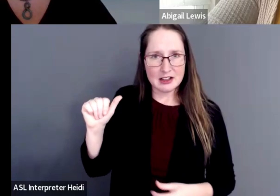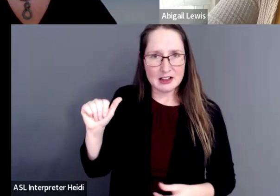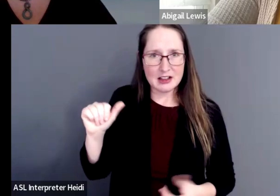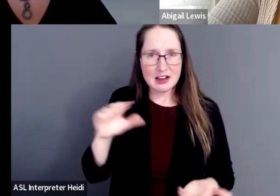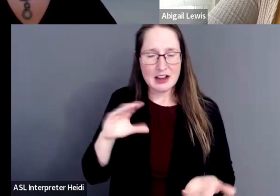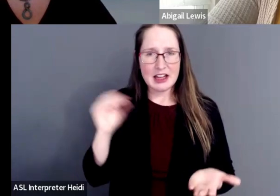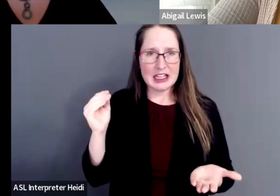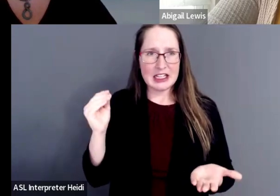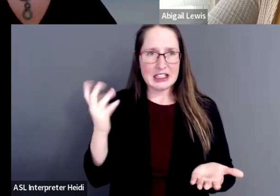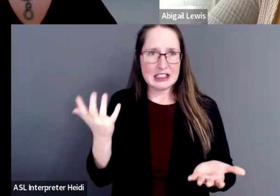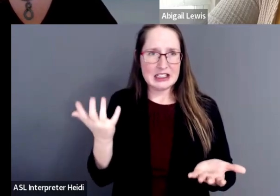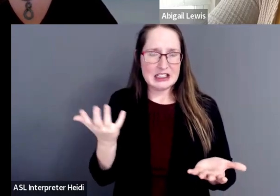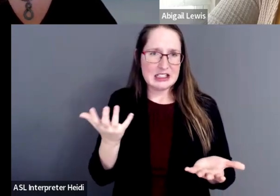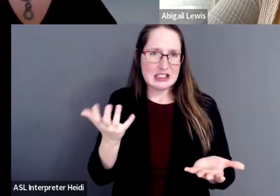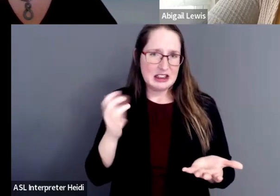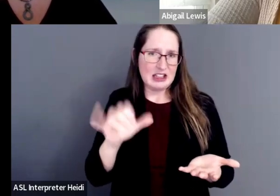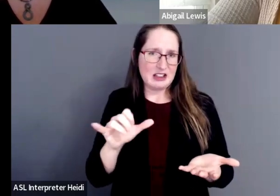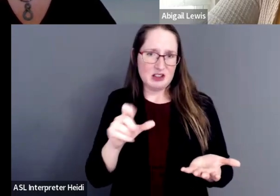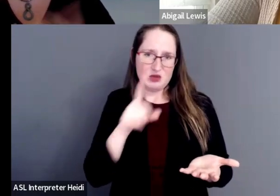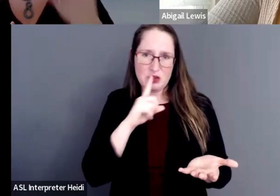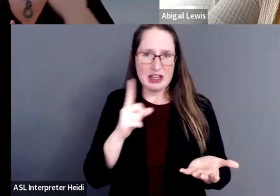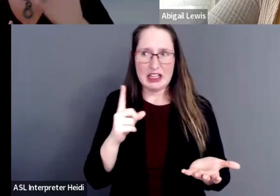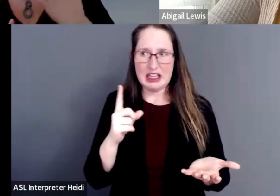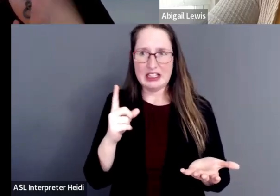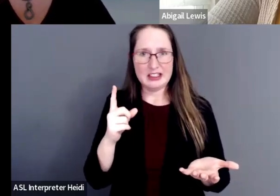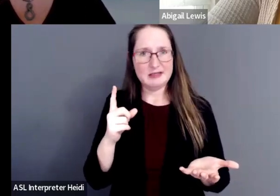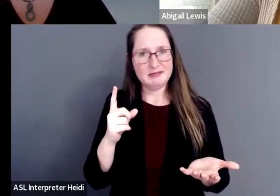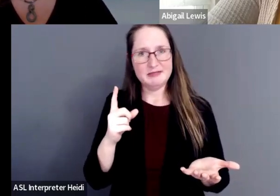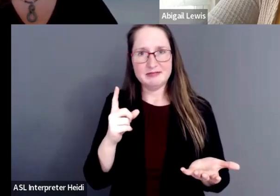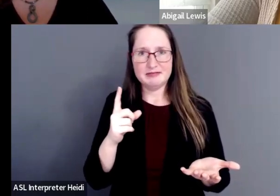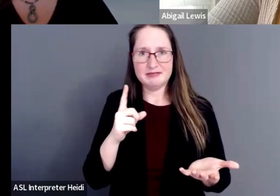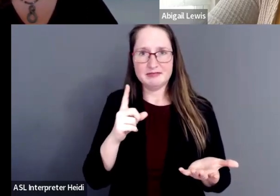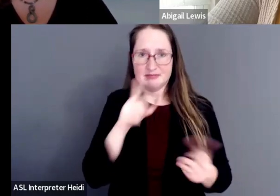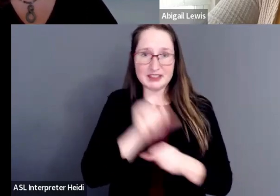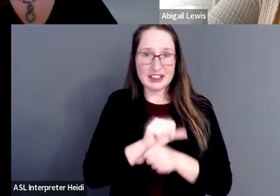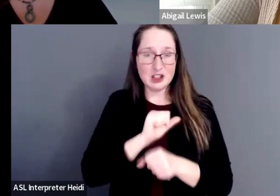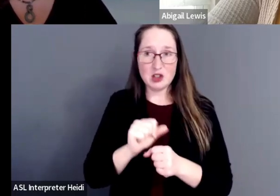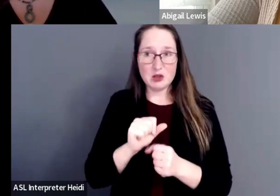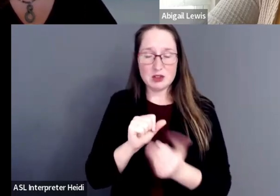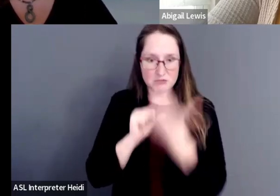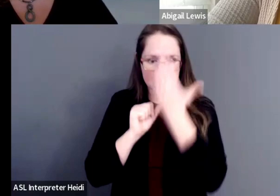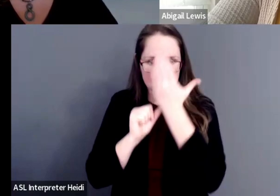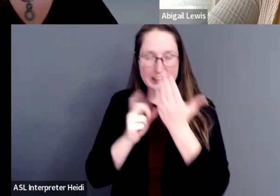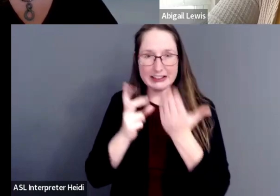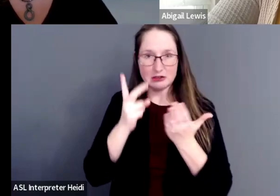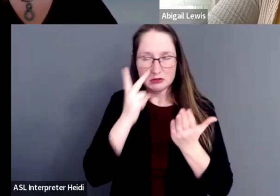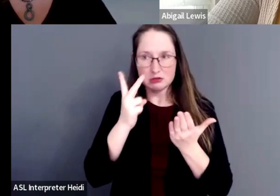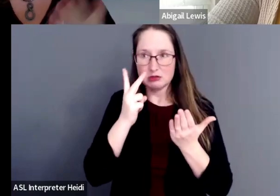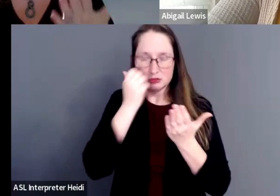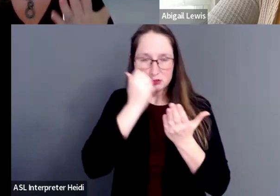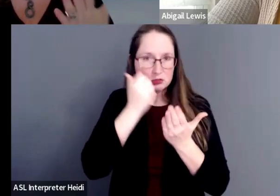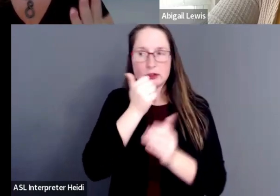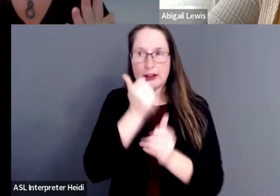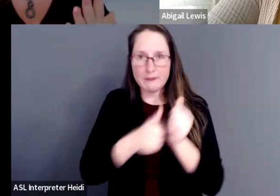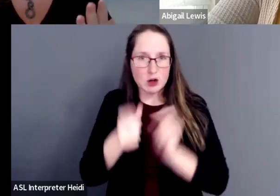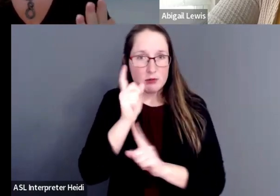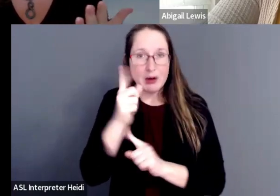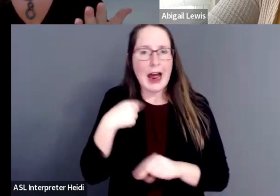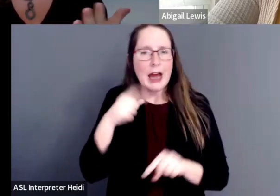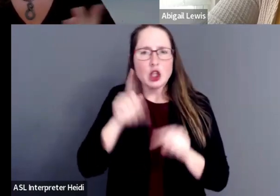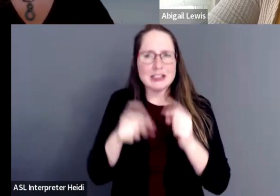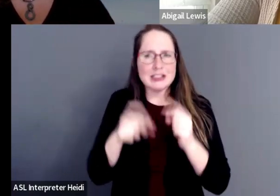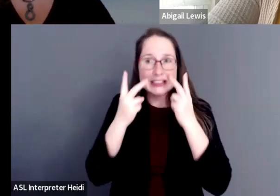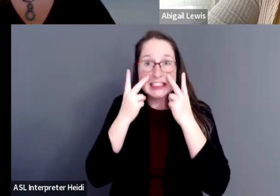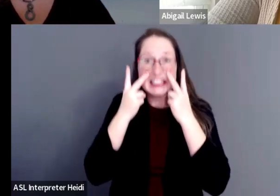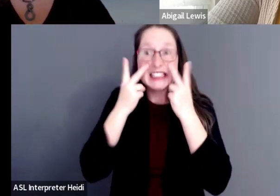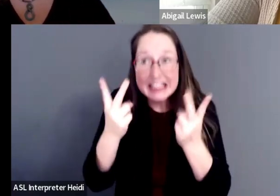And it was very much literally in my face, even though I couldn't see anyone